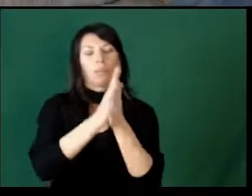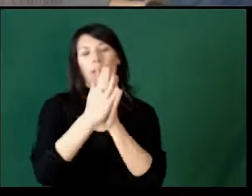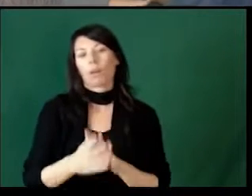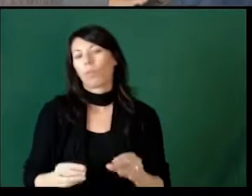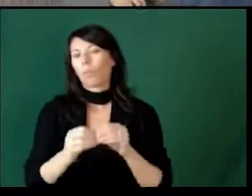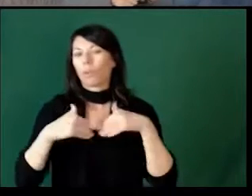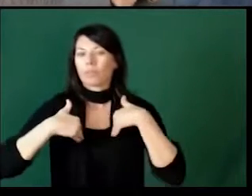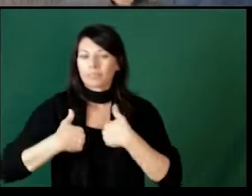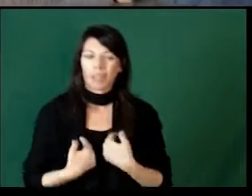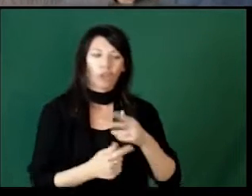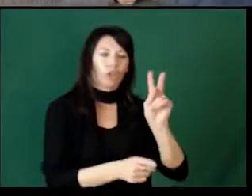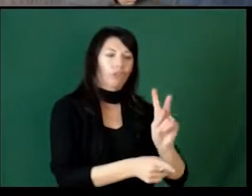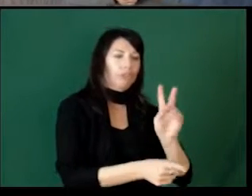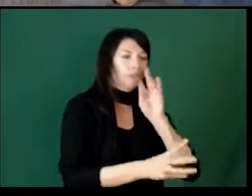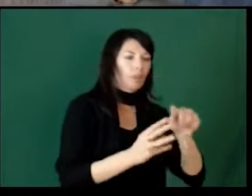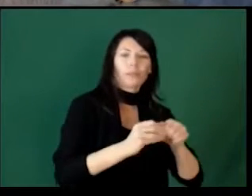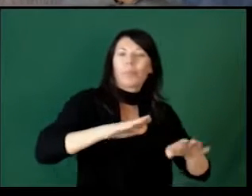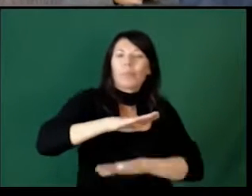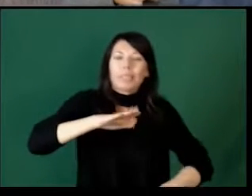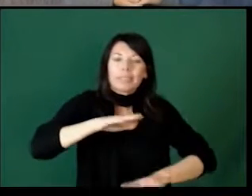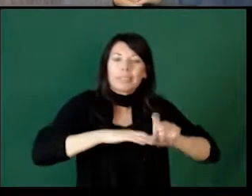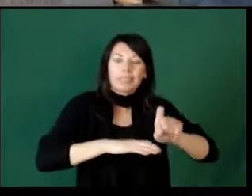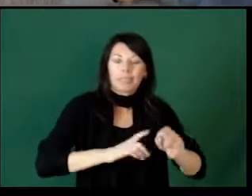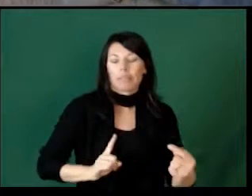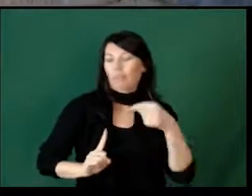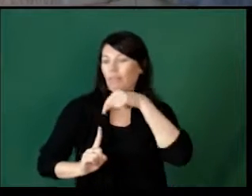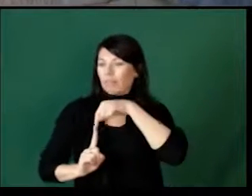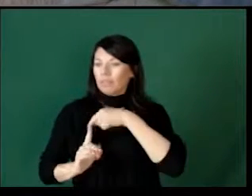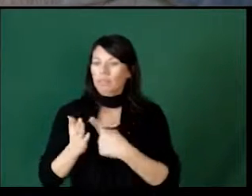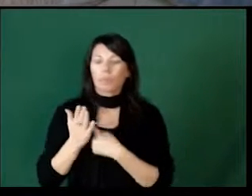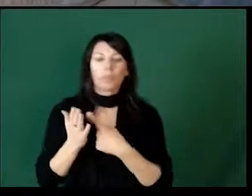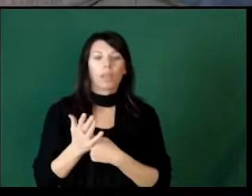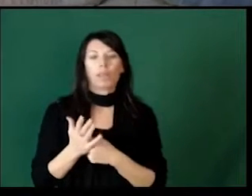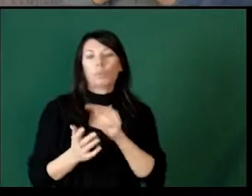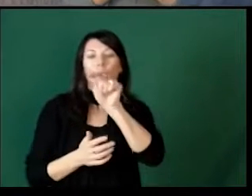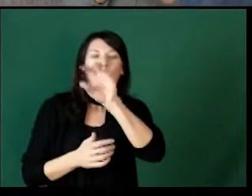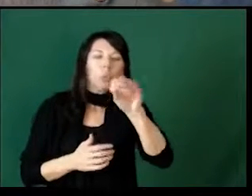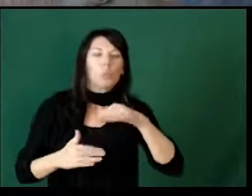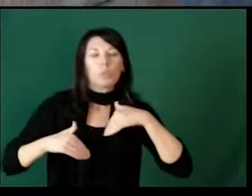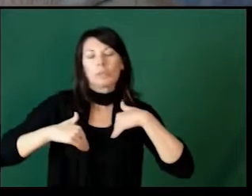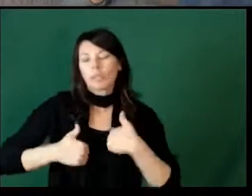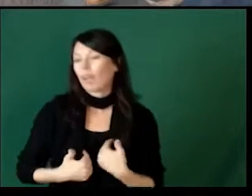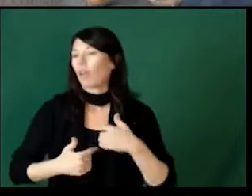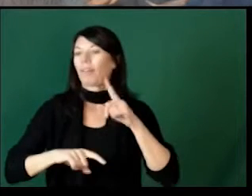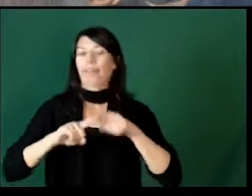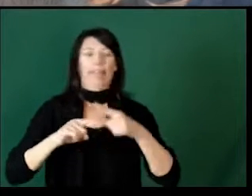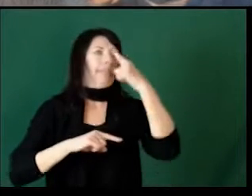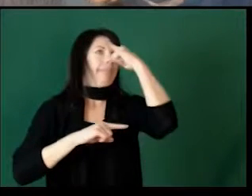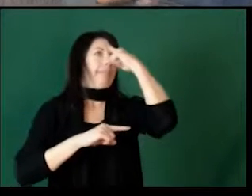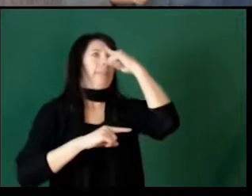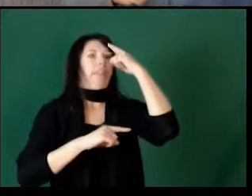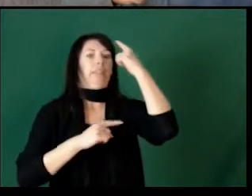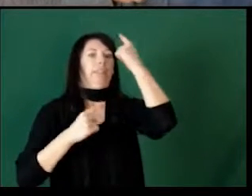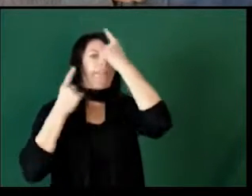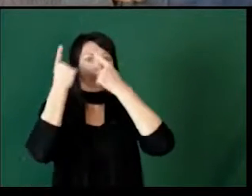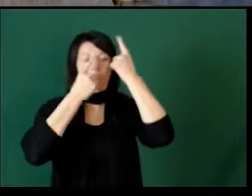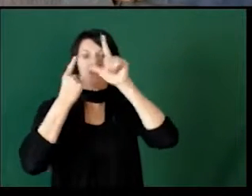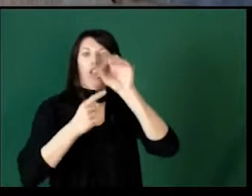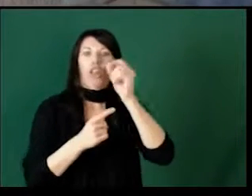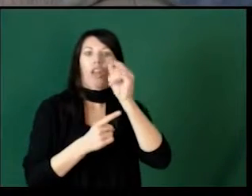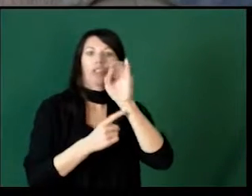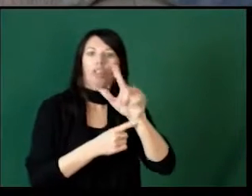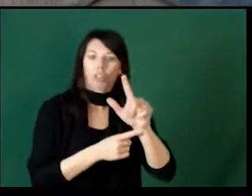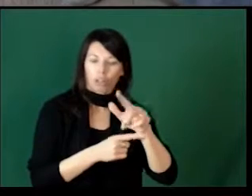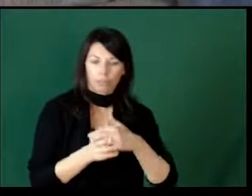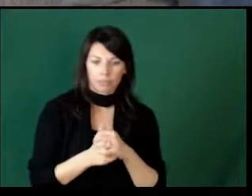now they're tired, going back to what Kristen was talking about, those basic needs. Sometimes they're too tired to even be logical for themselves. It's not